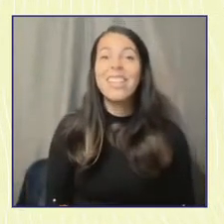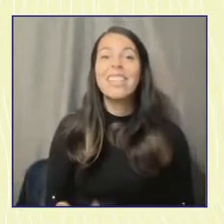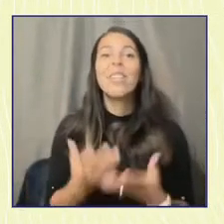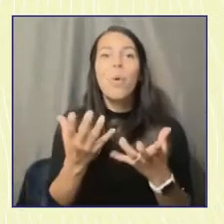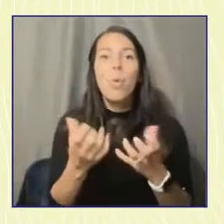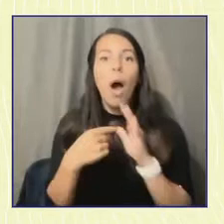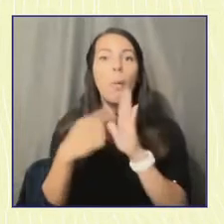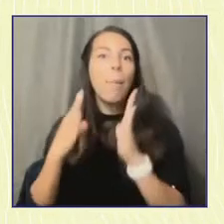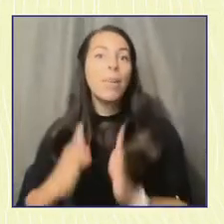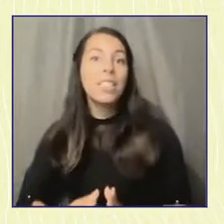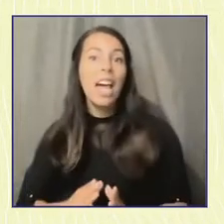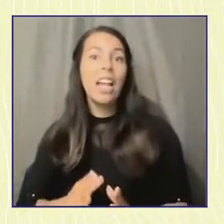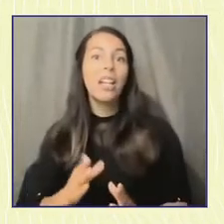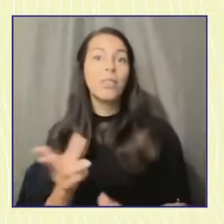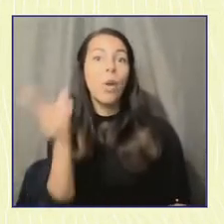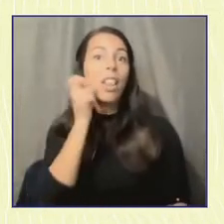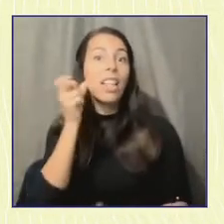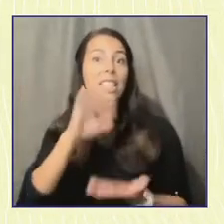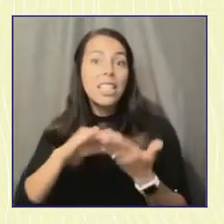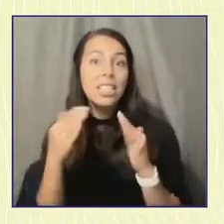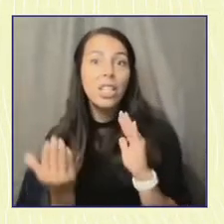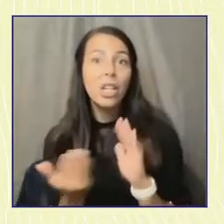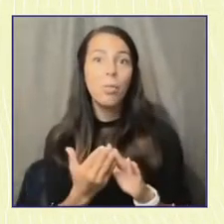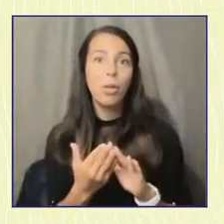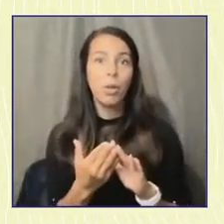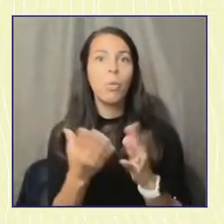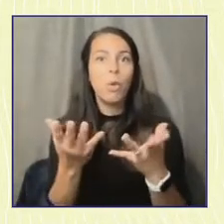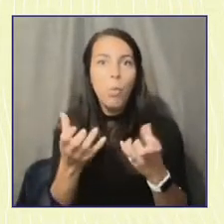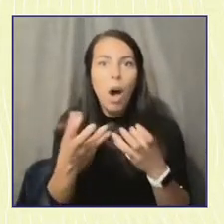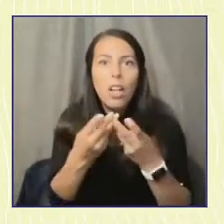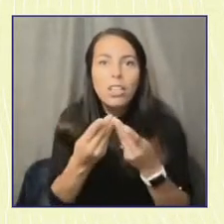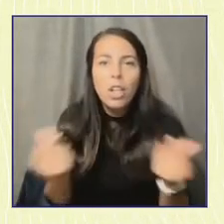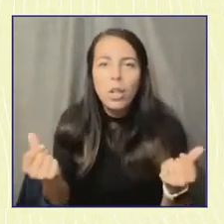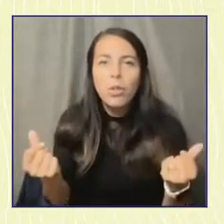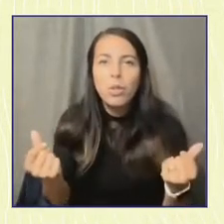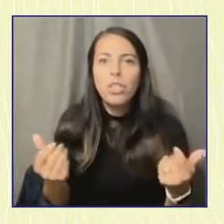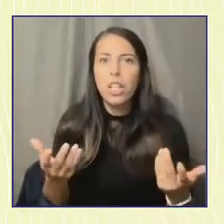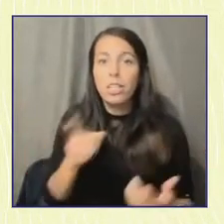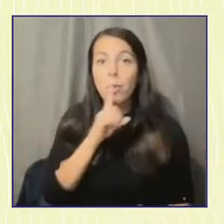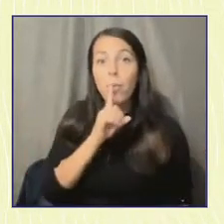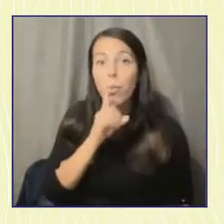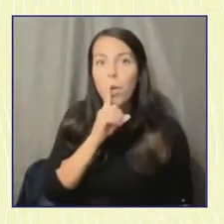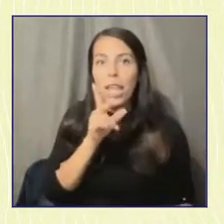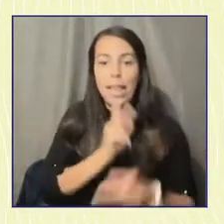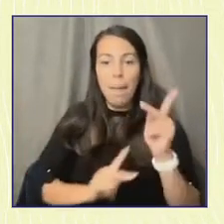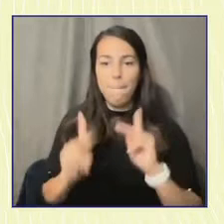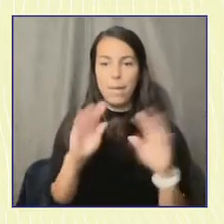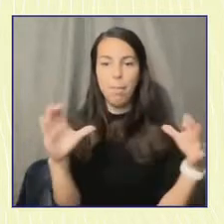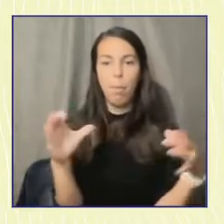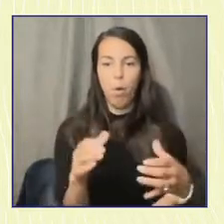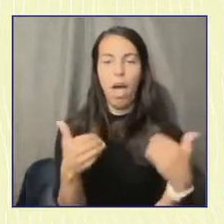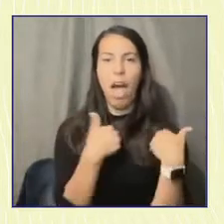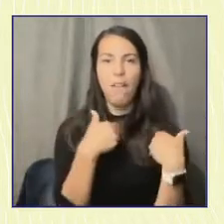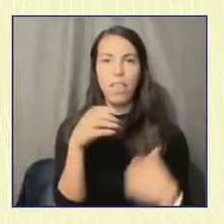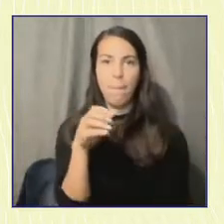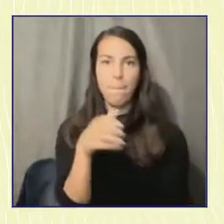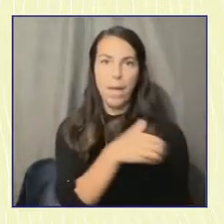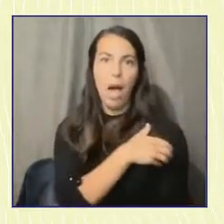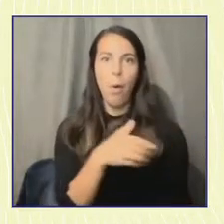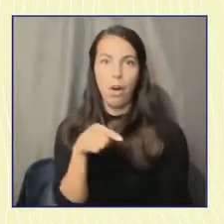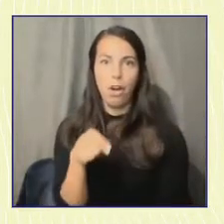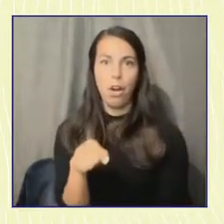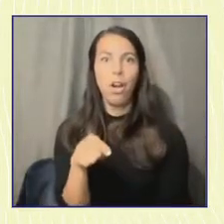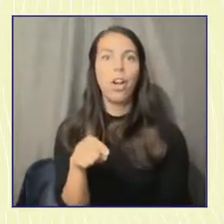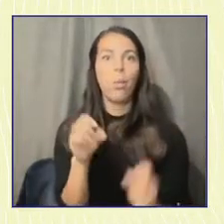young people shouldn't feel disillusioned because at the end of the day, the power belongs to the people. And we have the power to change things and we have the power